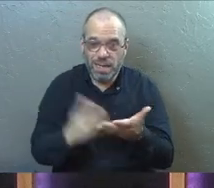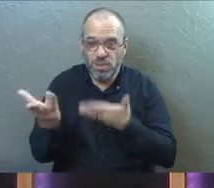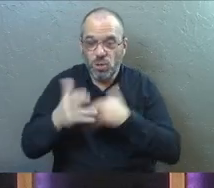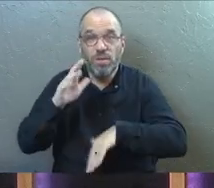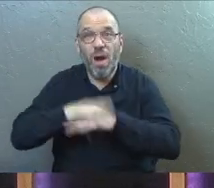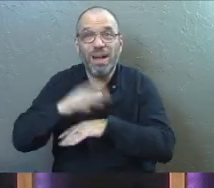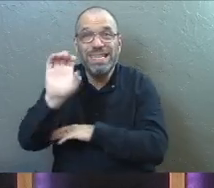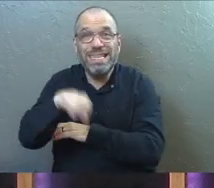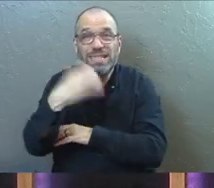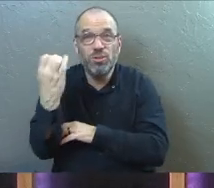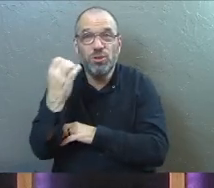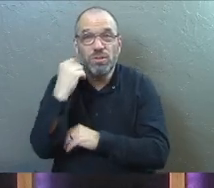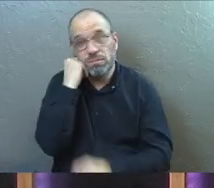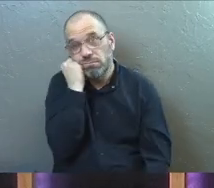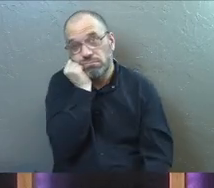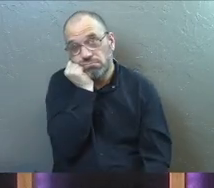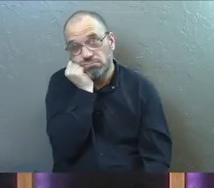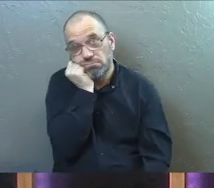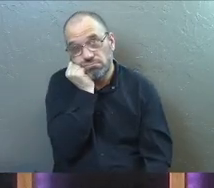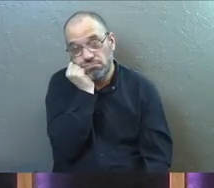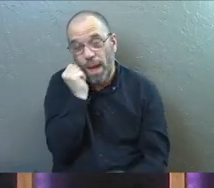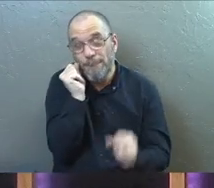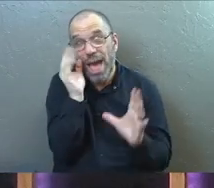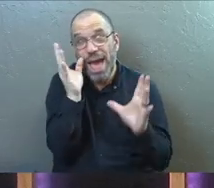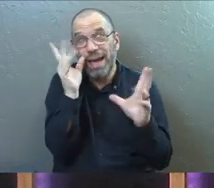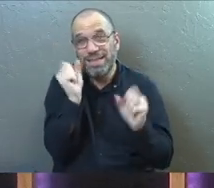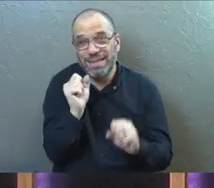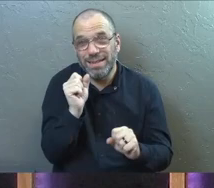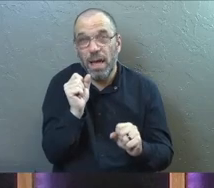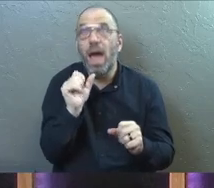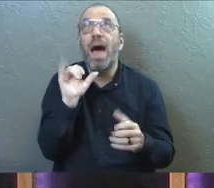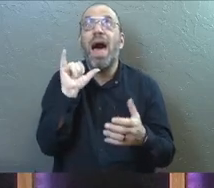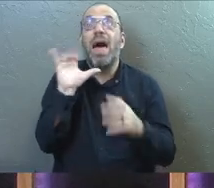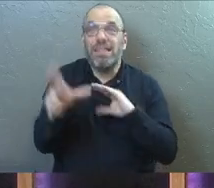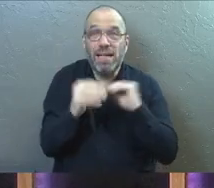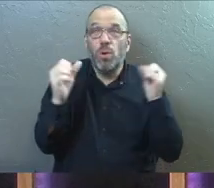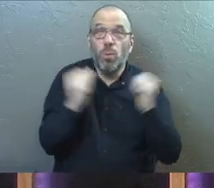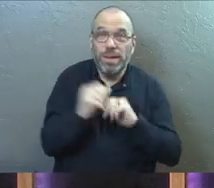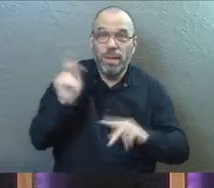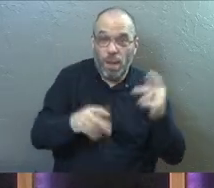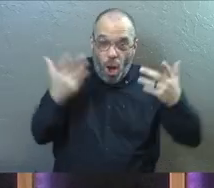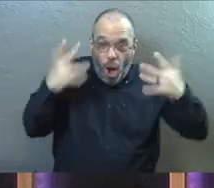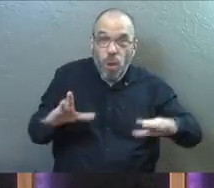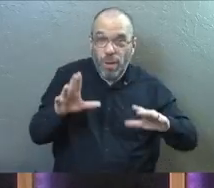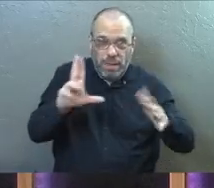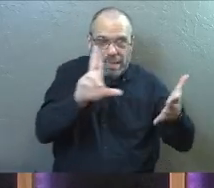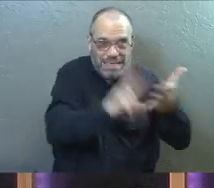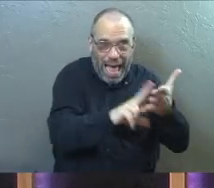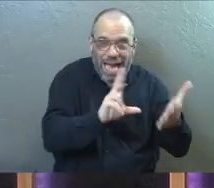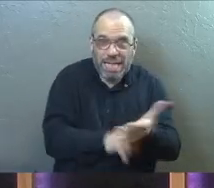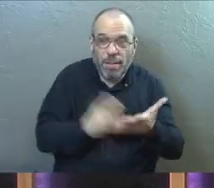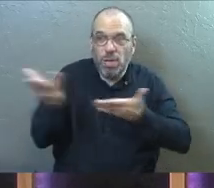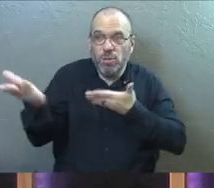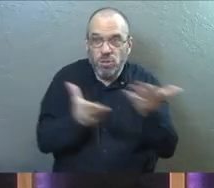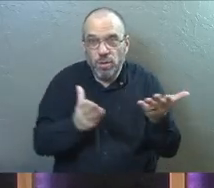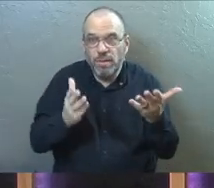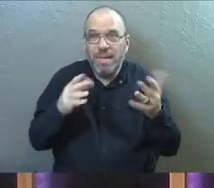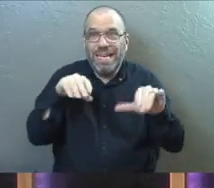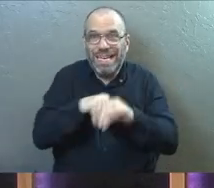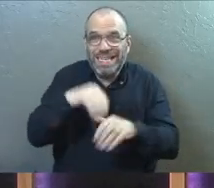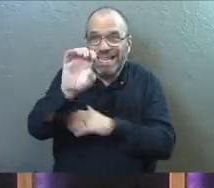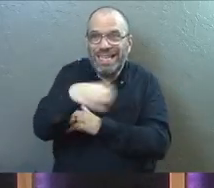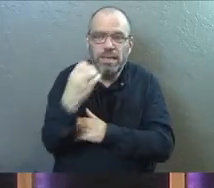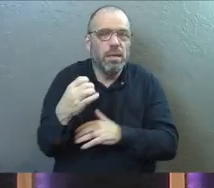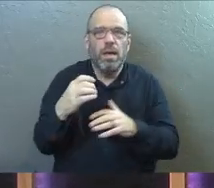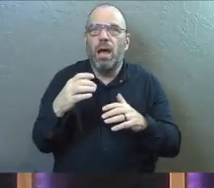on Easter? Isn't that amazing? And that's in addition to the people who are already signed up to serve at